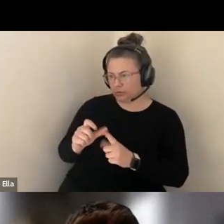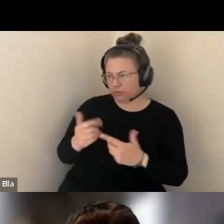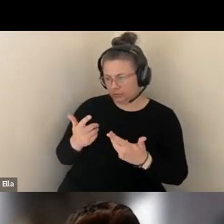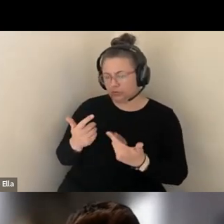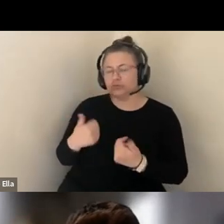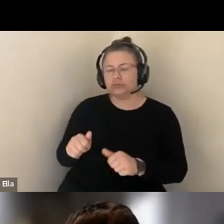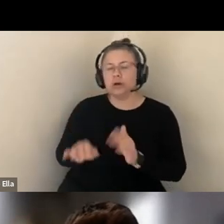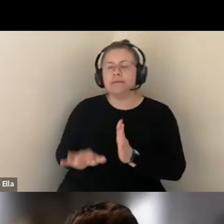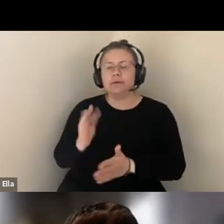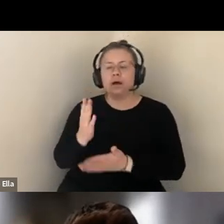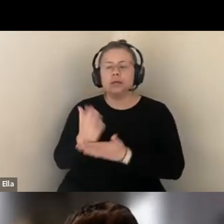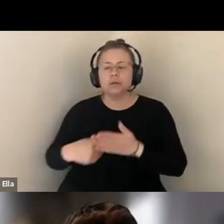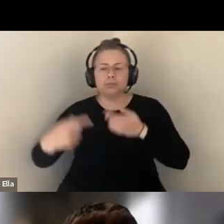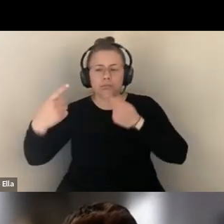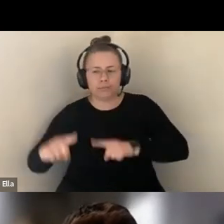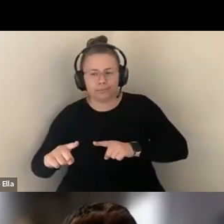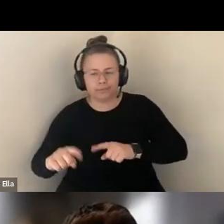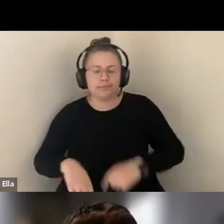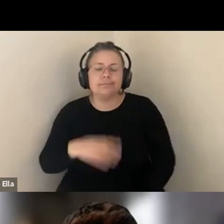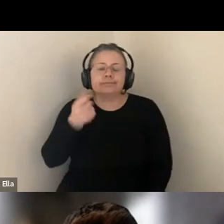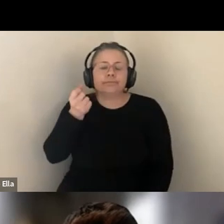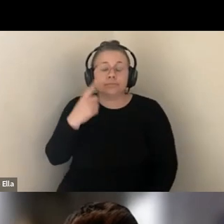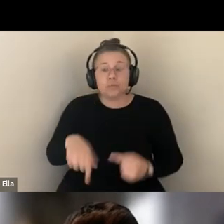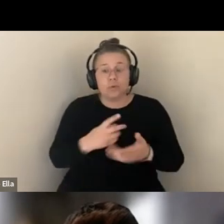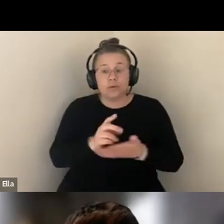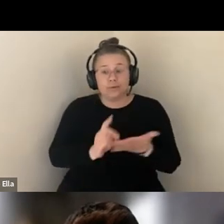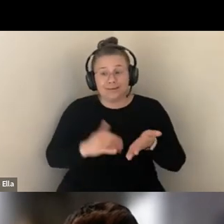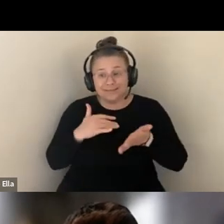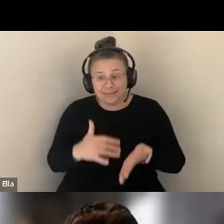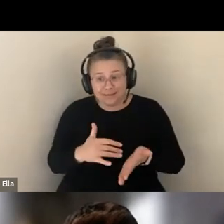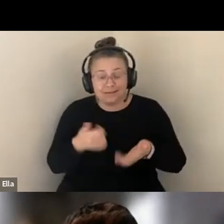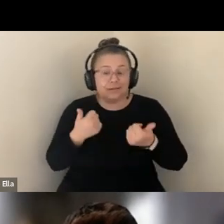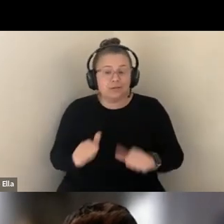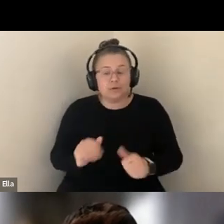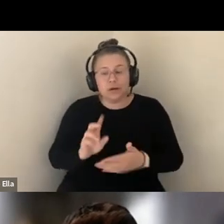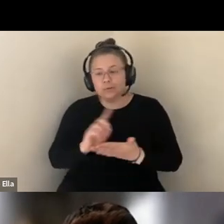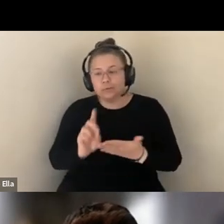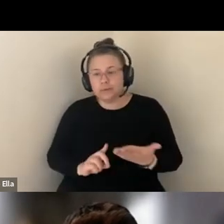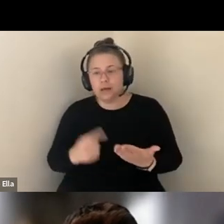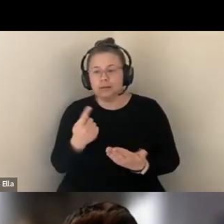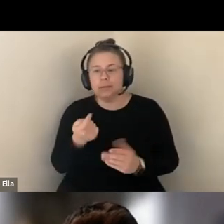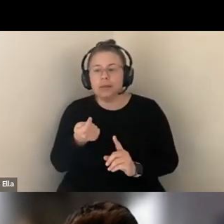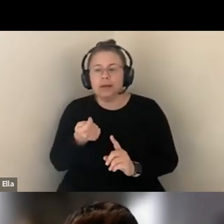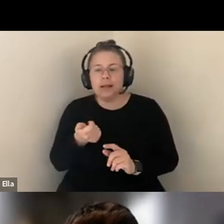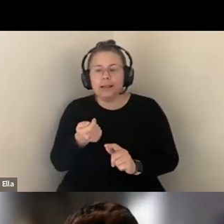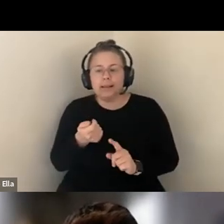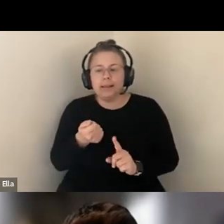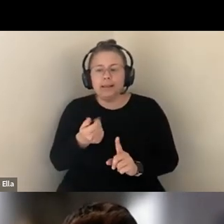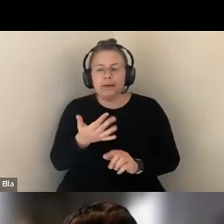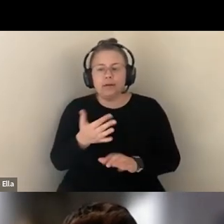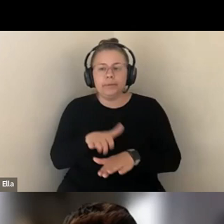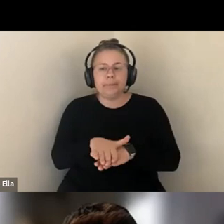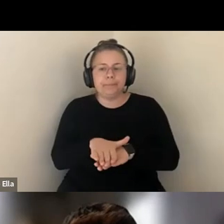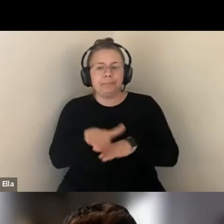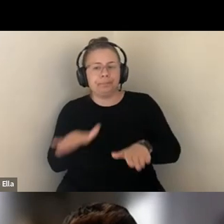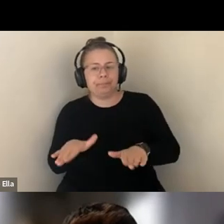DESIGNING A STUDY, RIGHT, AND YOU'RE TRYING TO DEFINE SOMETHING A LITTLE BIT REMOVED FROM INDIVIDUALS WITH THE CONDITION WHO MAYBE